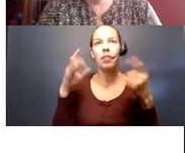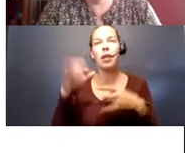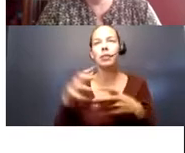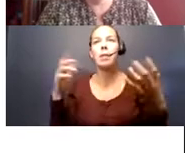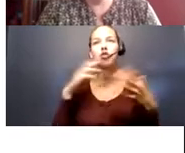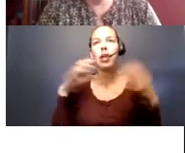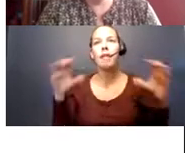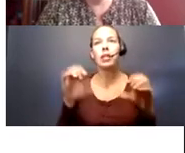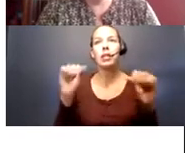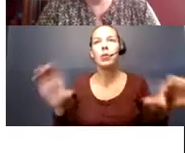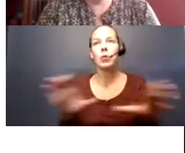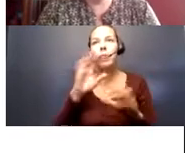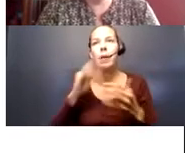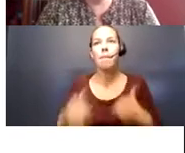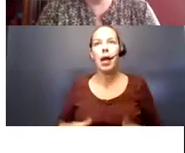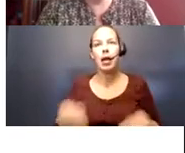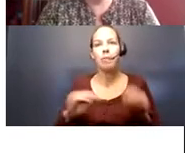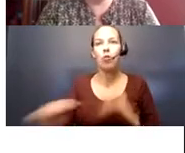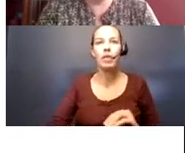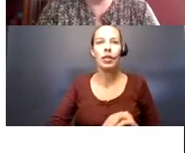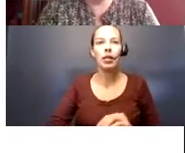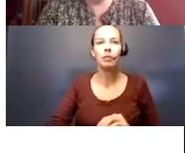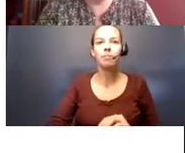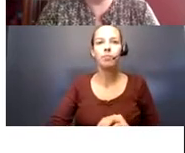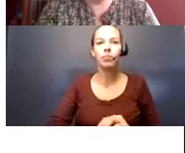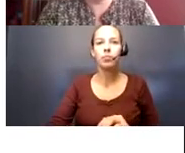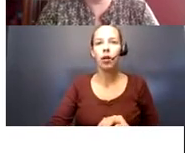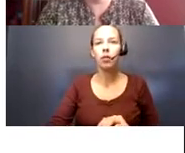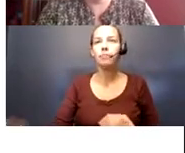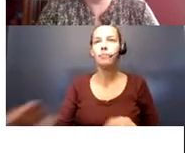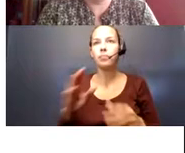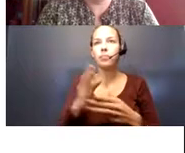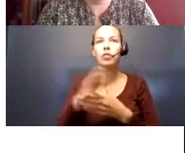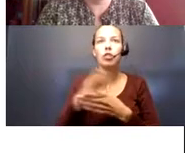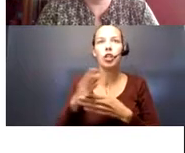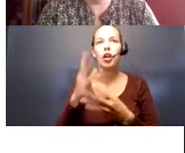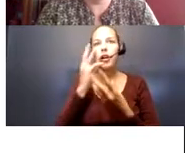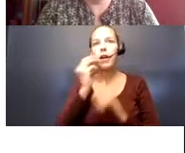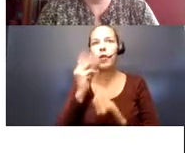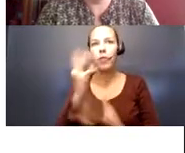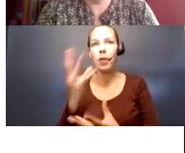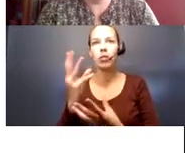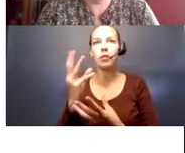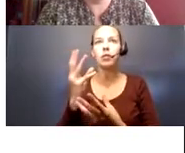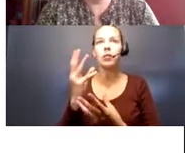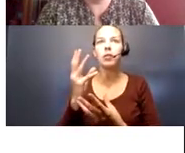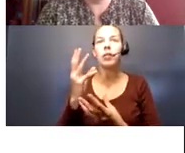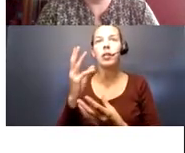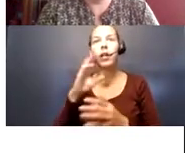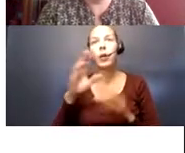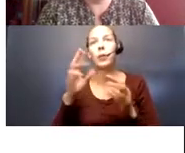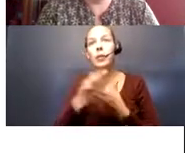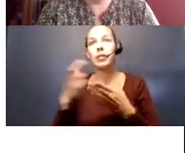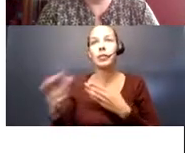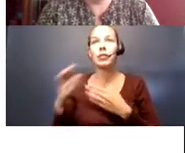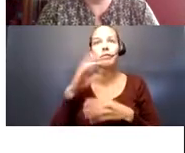they can do to keep their body moving. And share information and resources. Like I said, you know, we have a lot of connections to the internet. Or